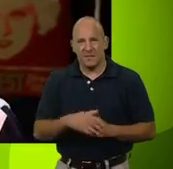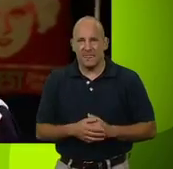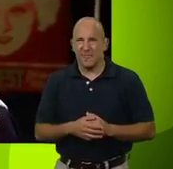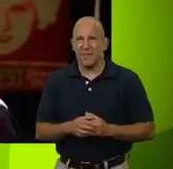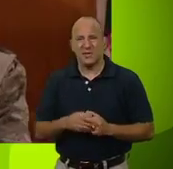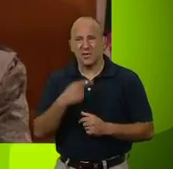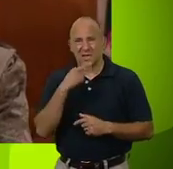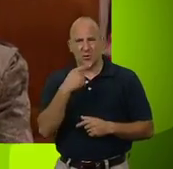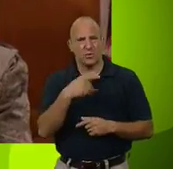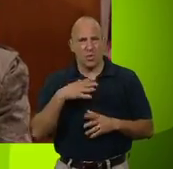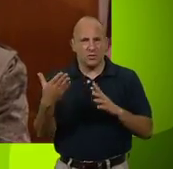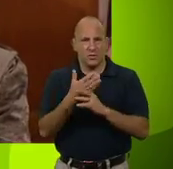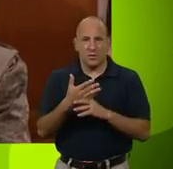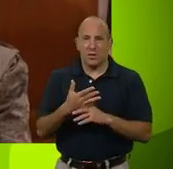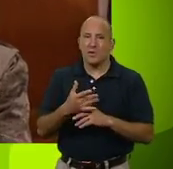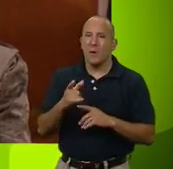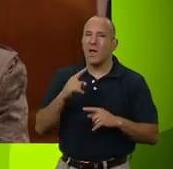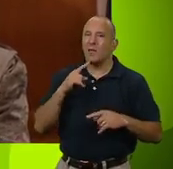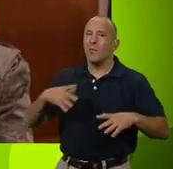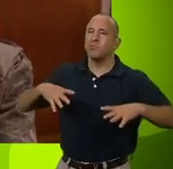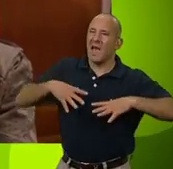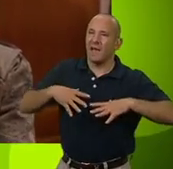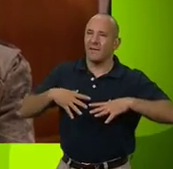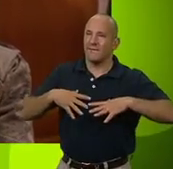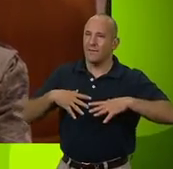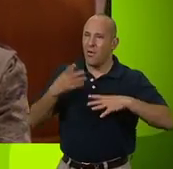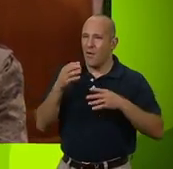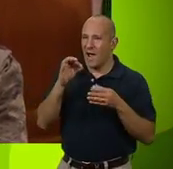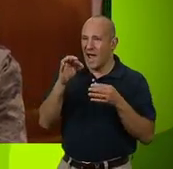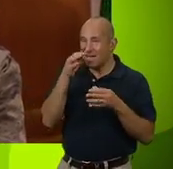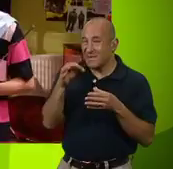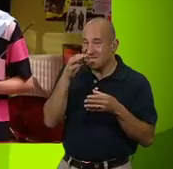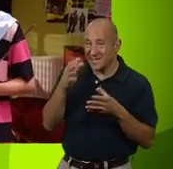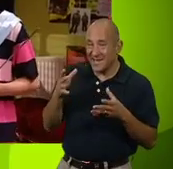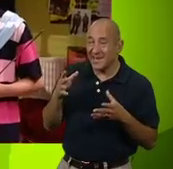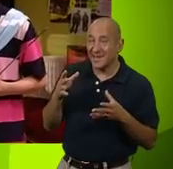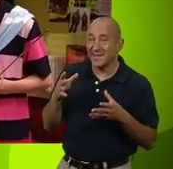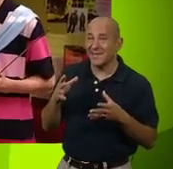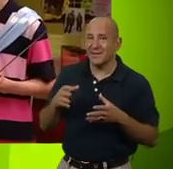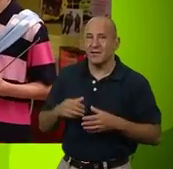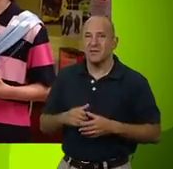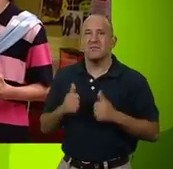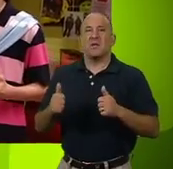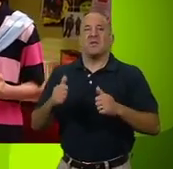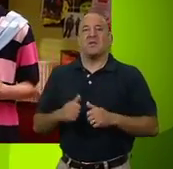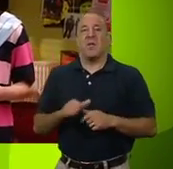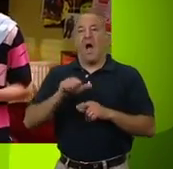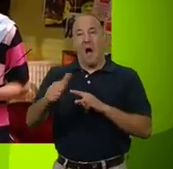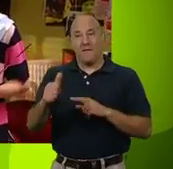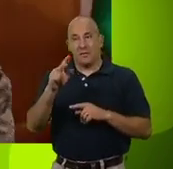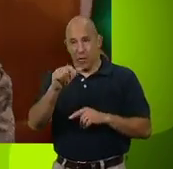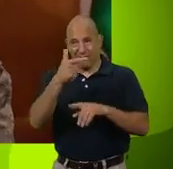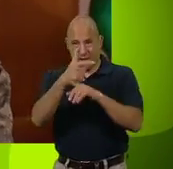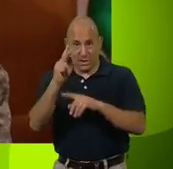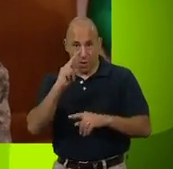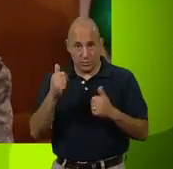I said I didn't want any disruptions. Perhaps we should take a break for nibbles, then, Oliver. Fine. And when we resume, we can watch